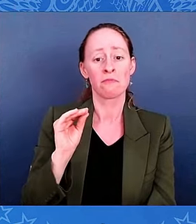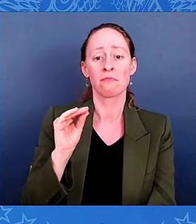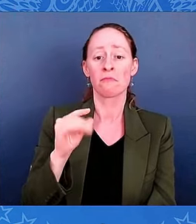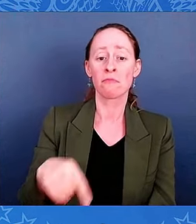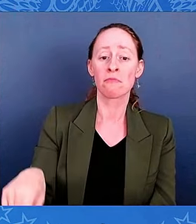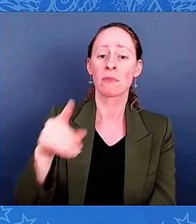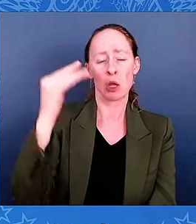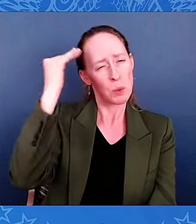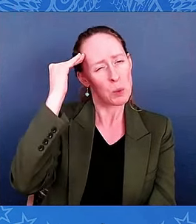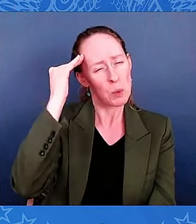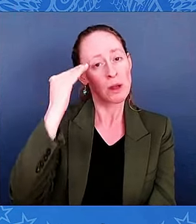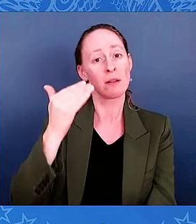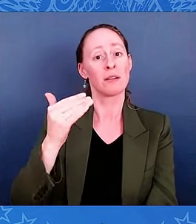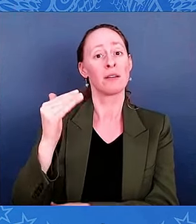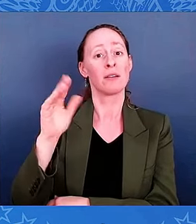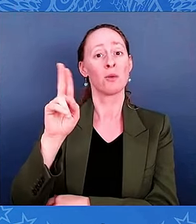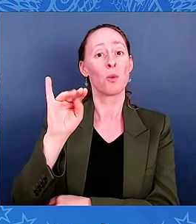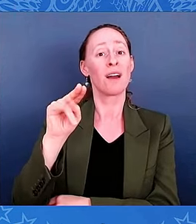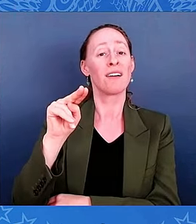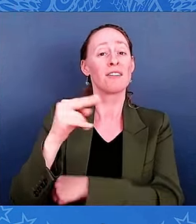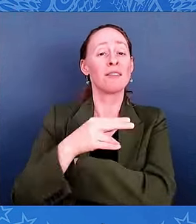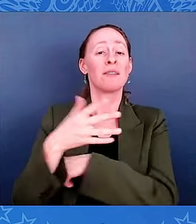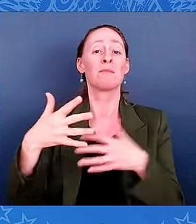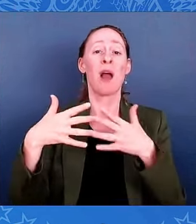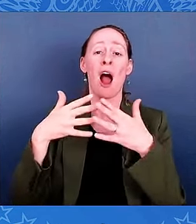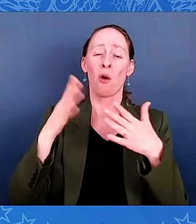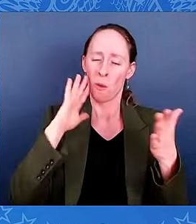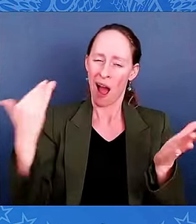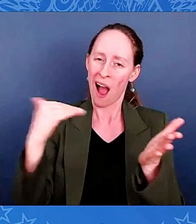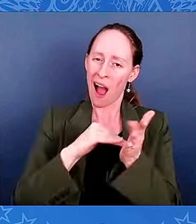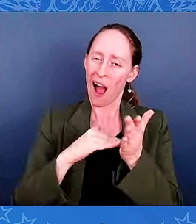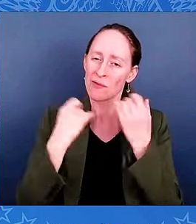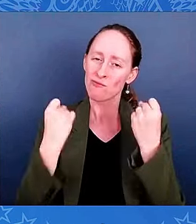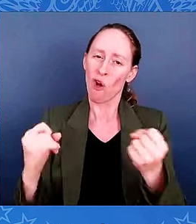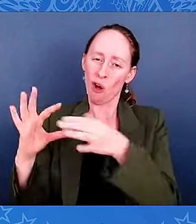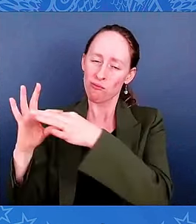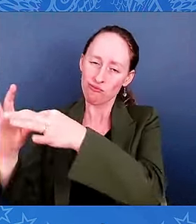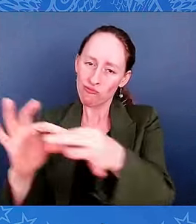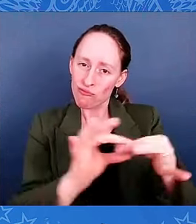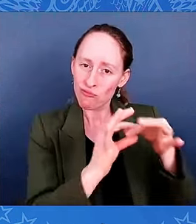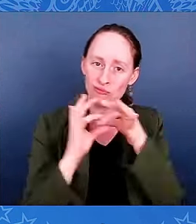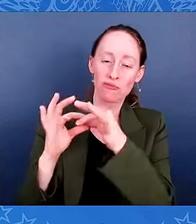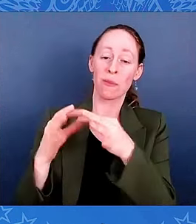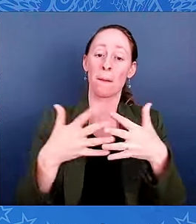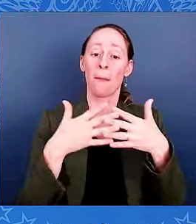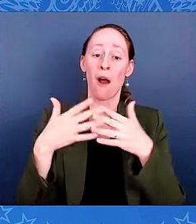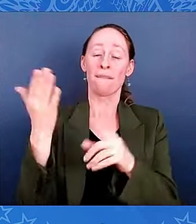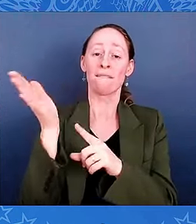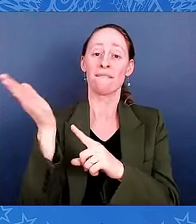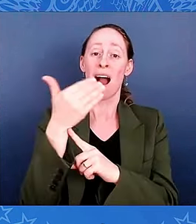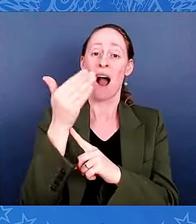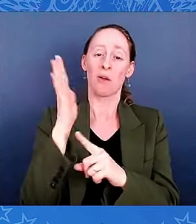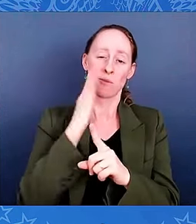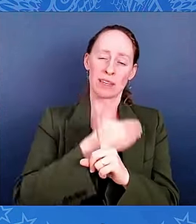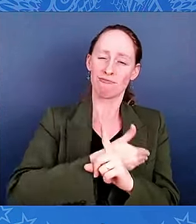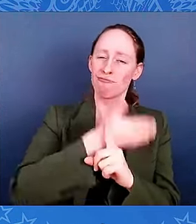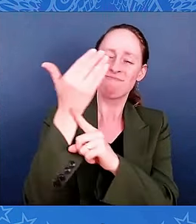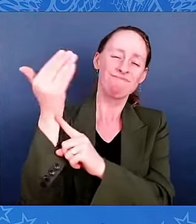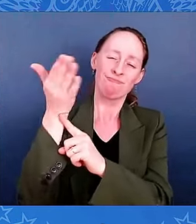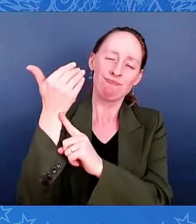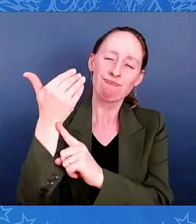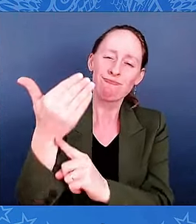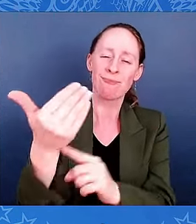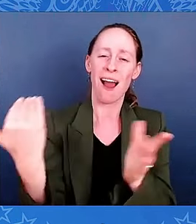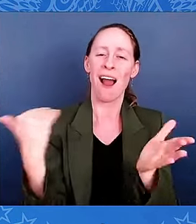and the American flag would wave over the entire nation once again. Ladies and gentlemen, until the very